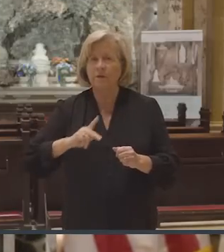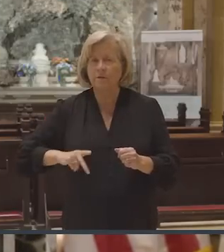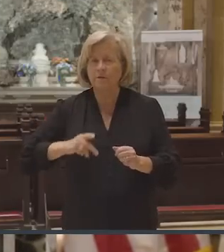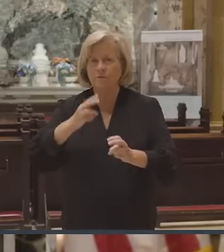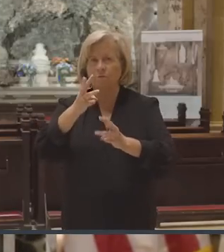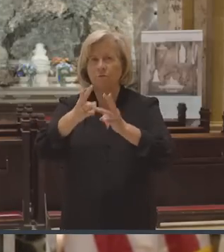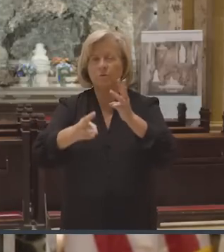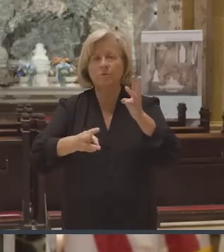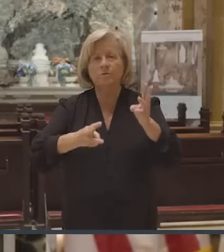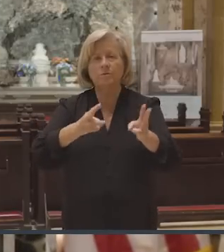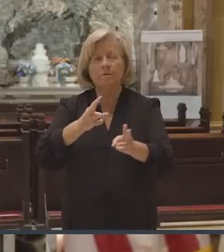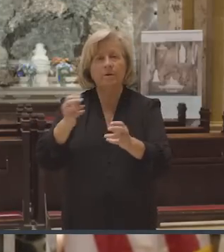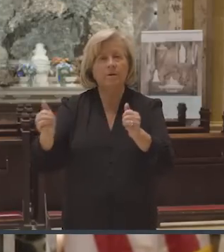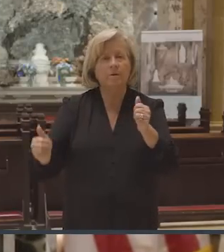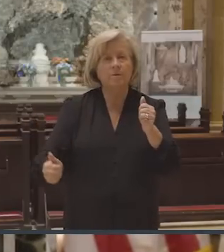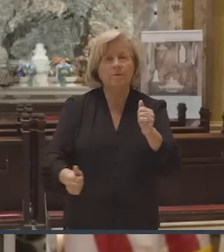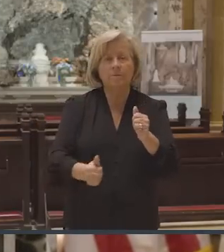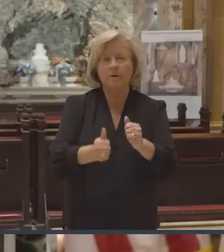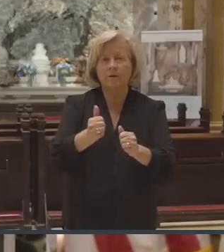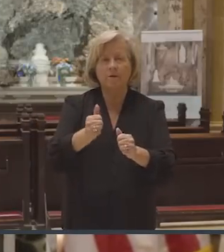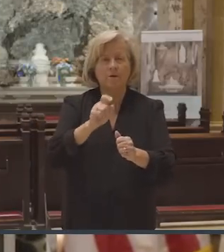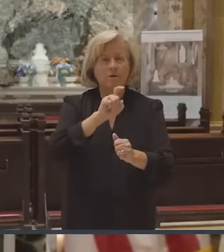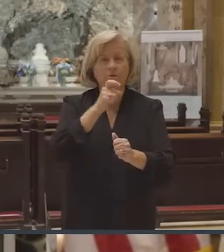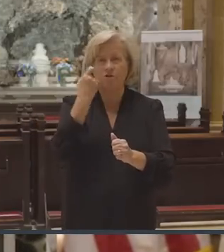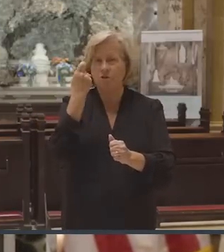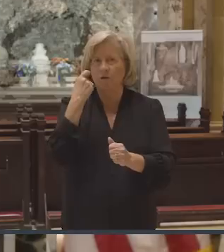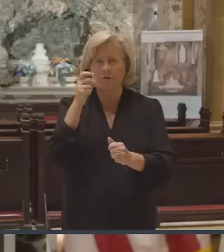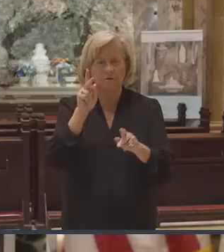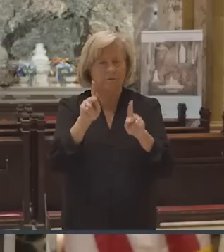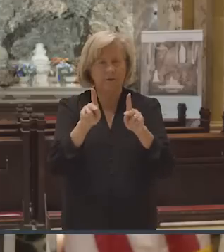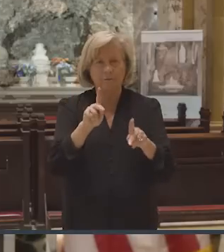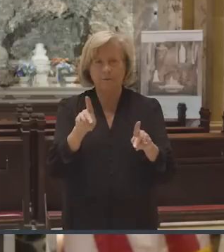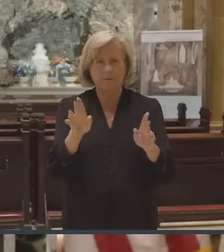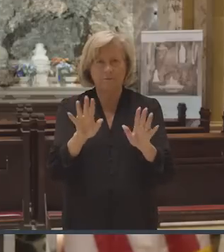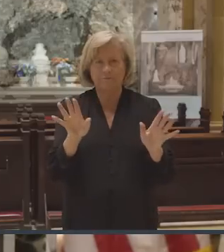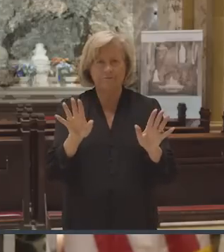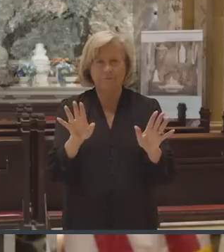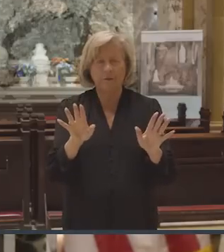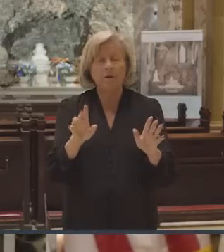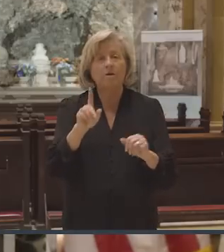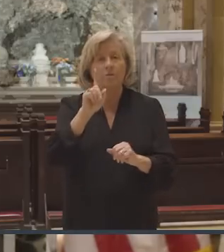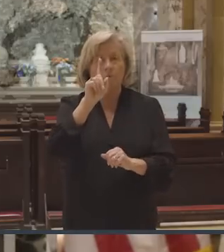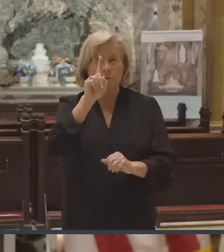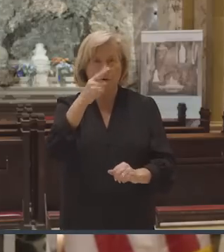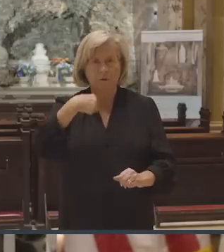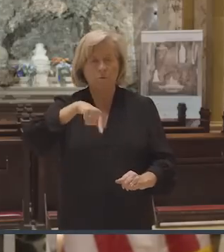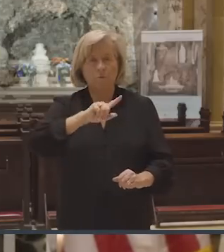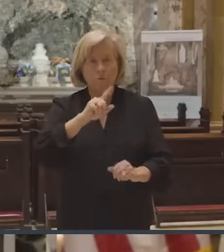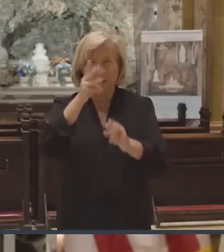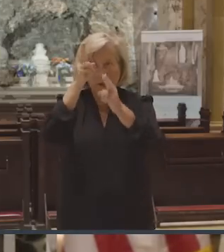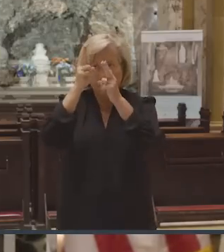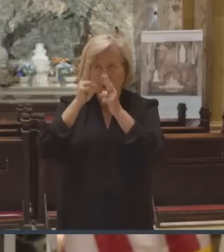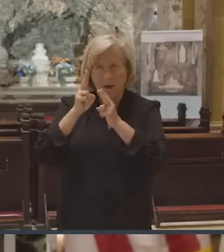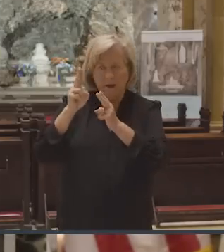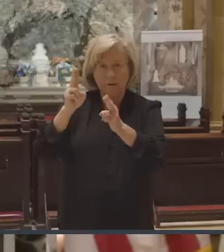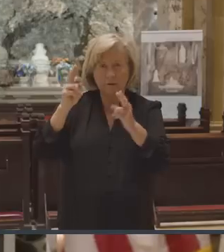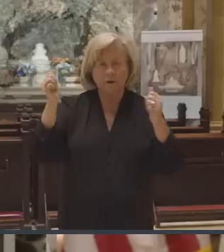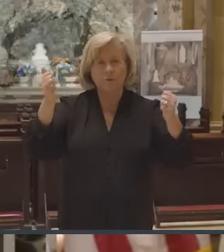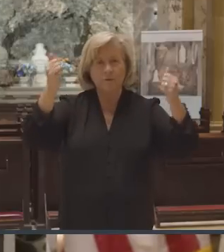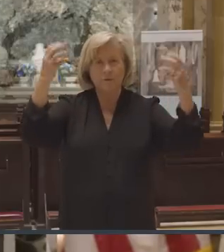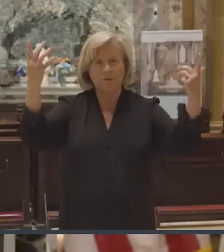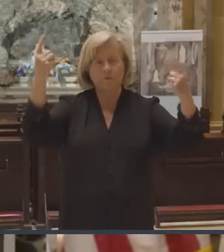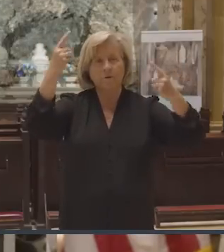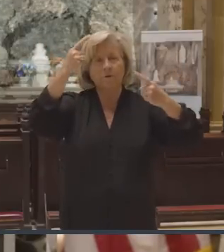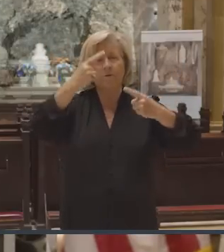world, and most of them are just figureheads. But the one we honor and the one we celebrate today